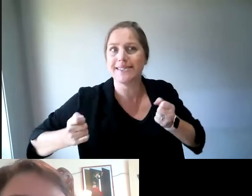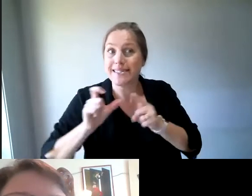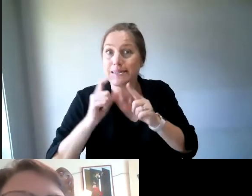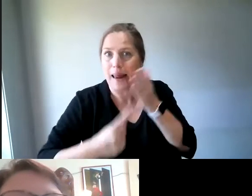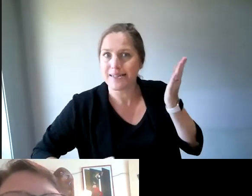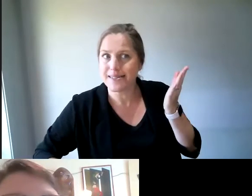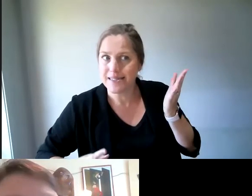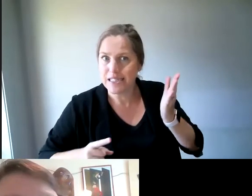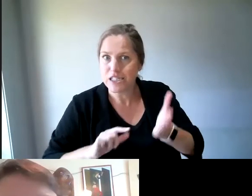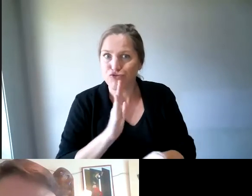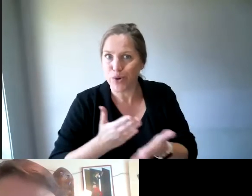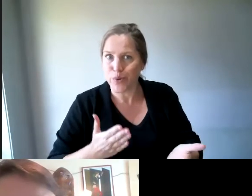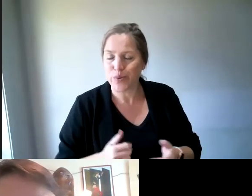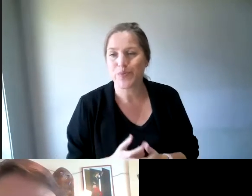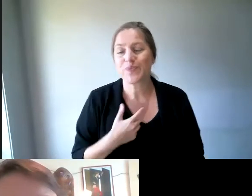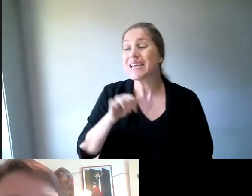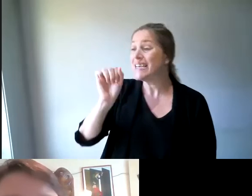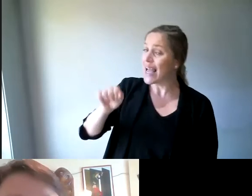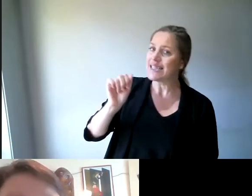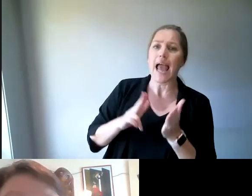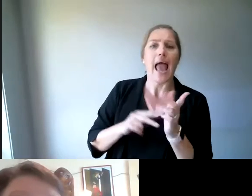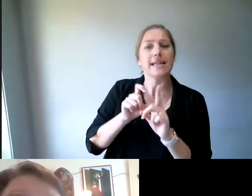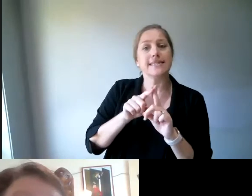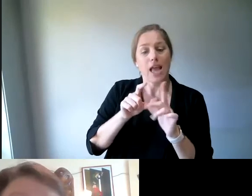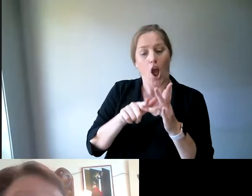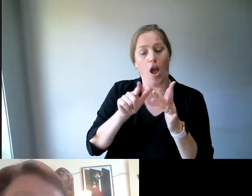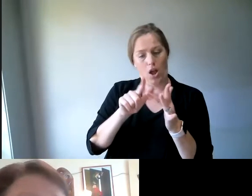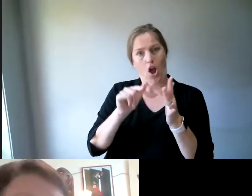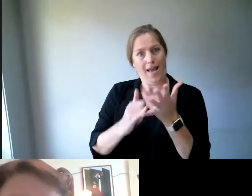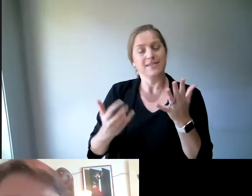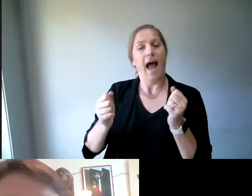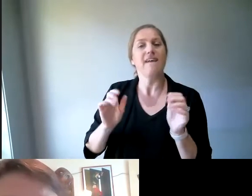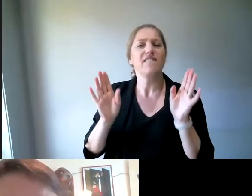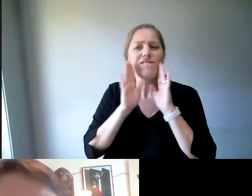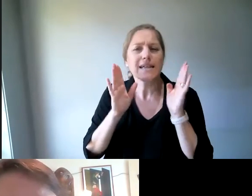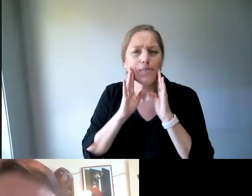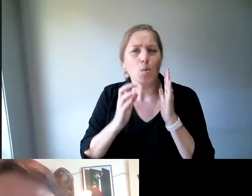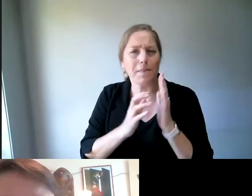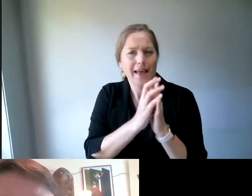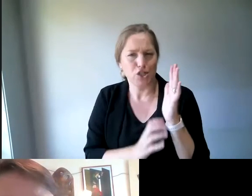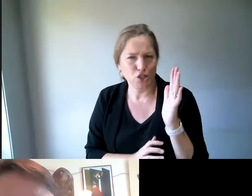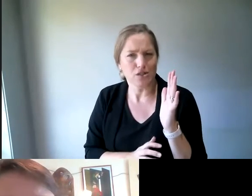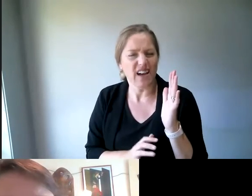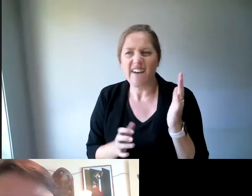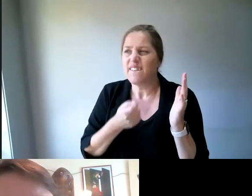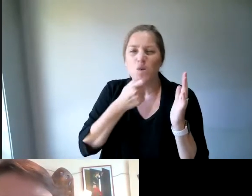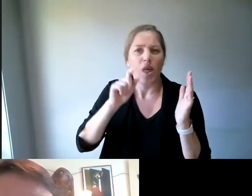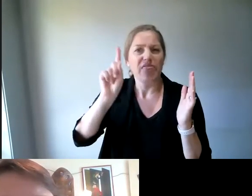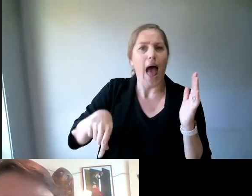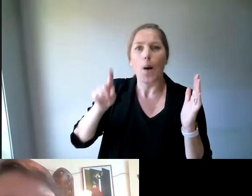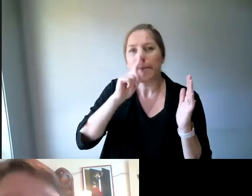NDIS also has a Facebook page, and that's got a couple of thousand people in it. So